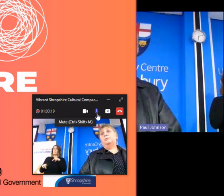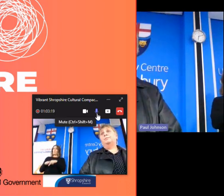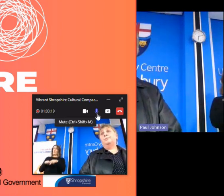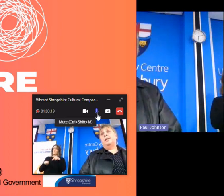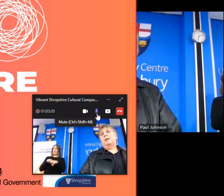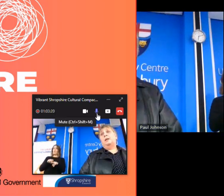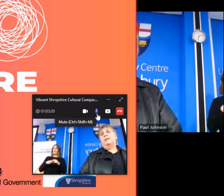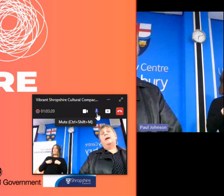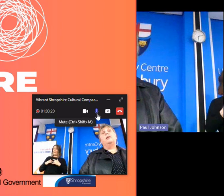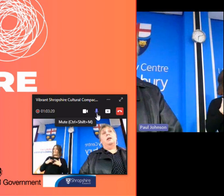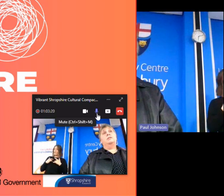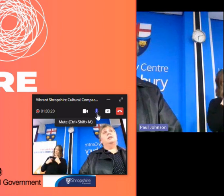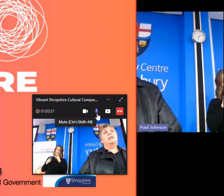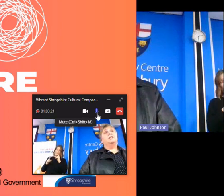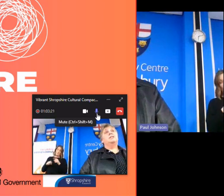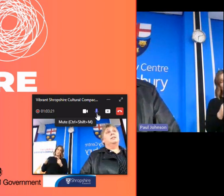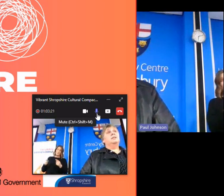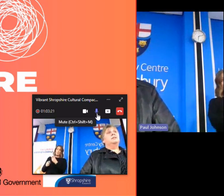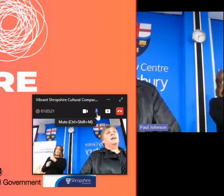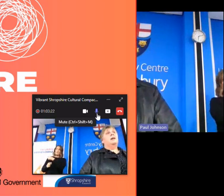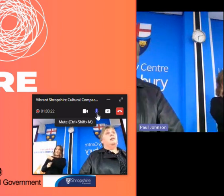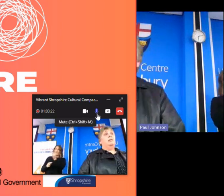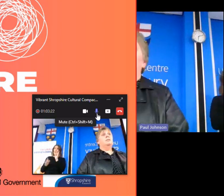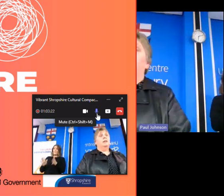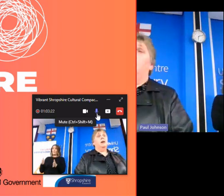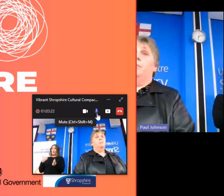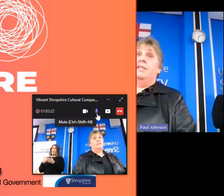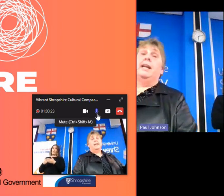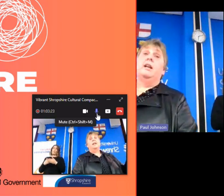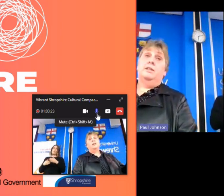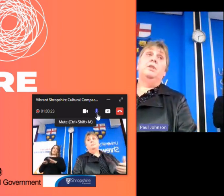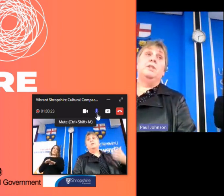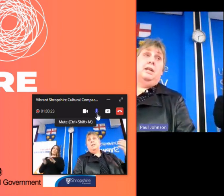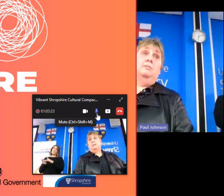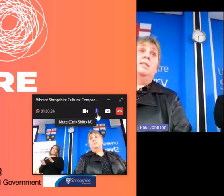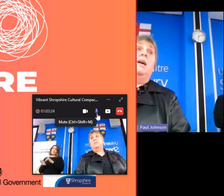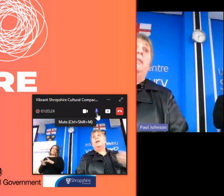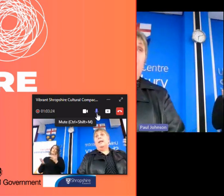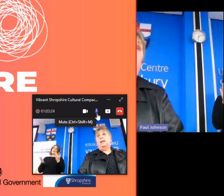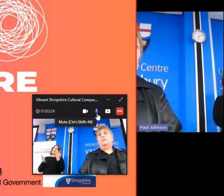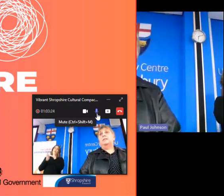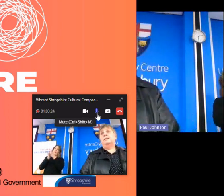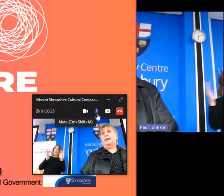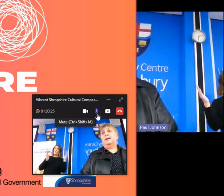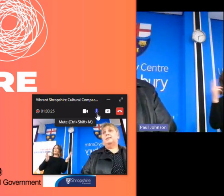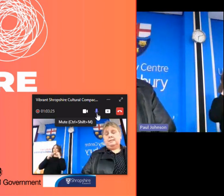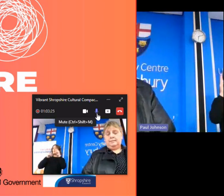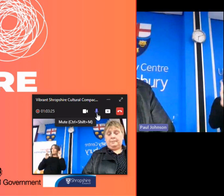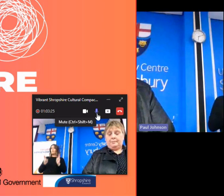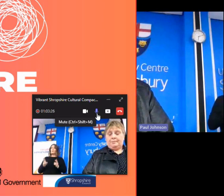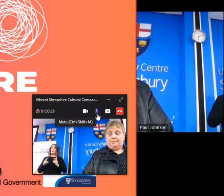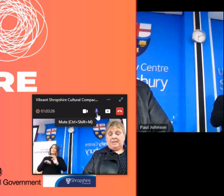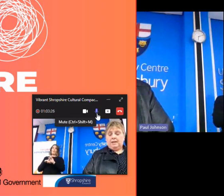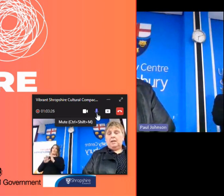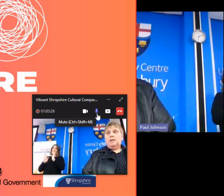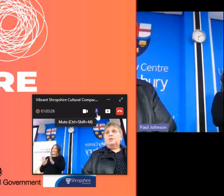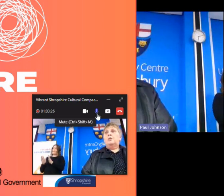unthinkable they are closing leisure centers they are closing libraries they're closing museums they're closing theaters